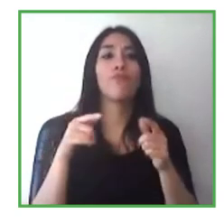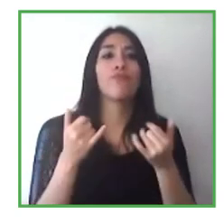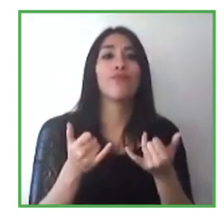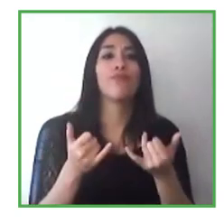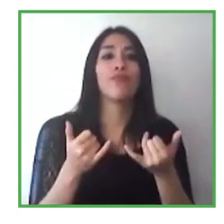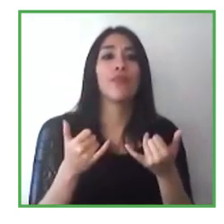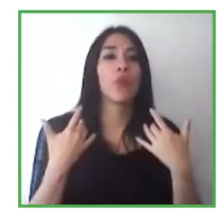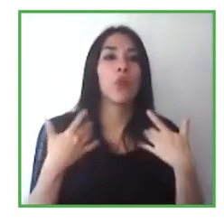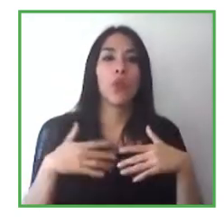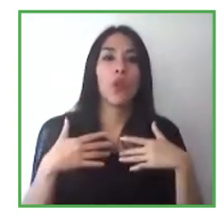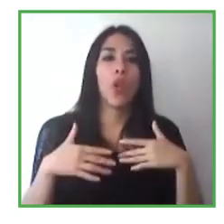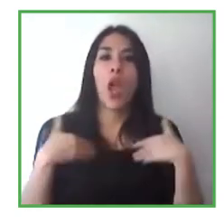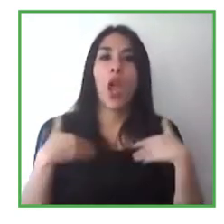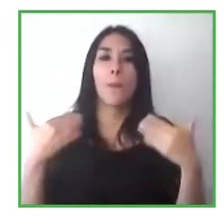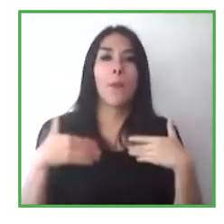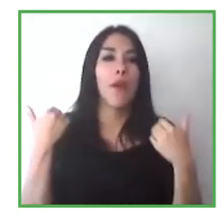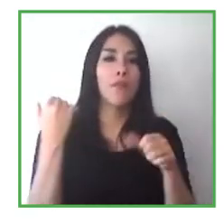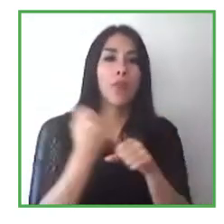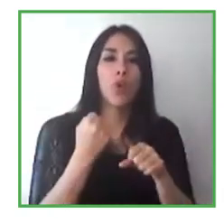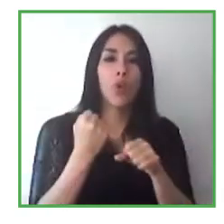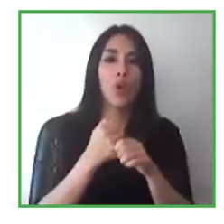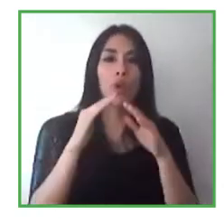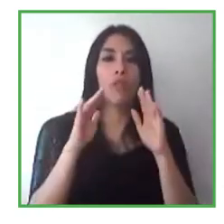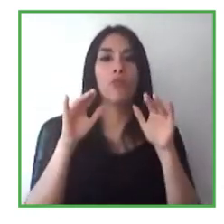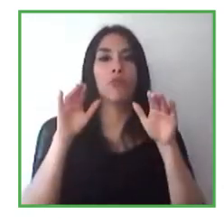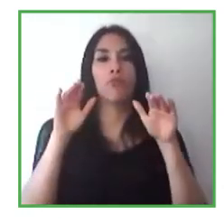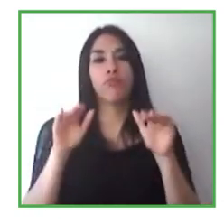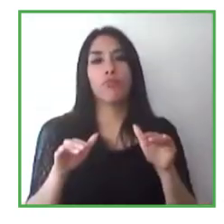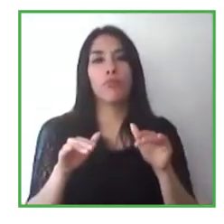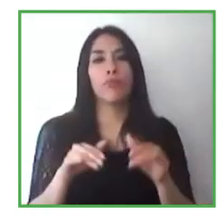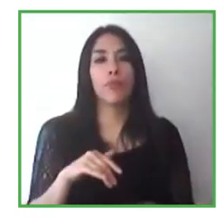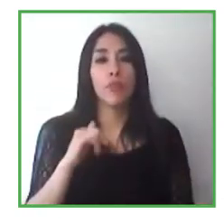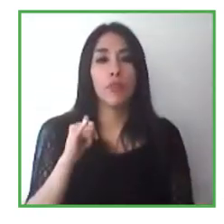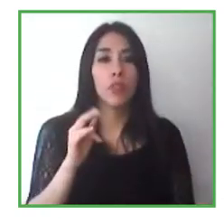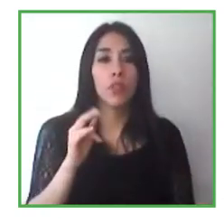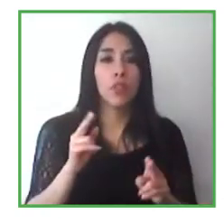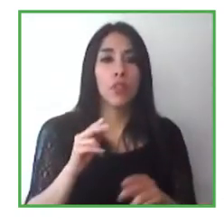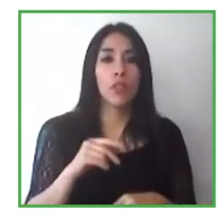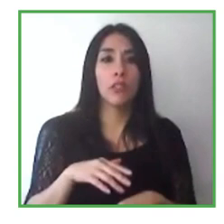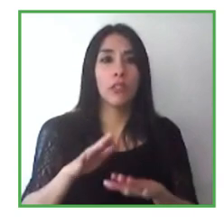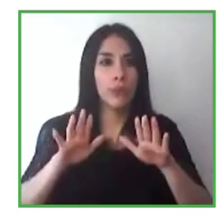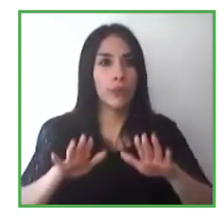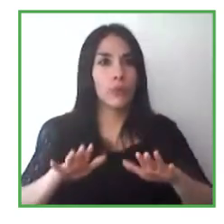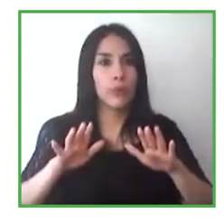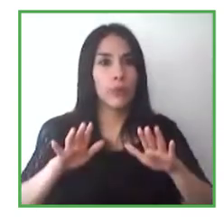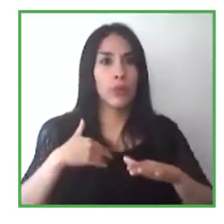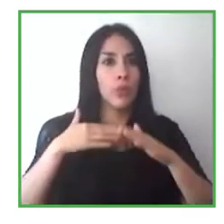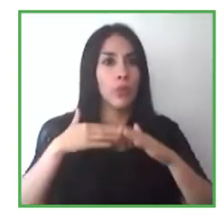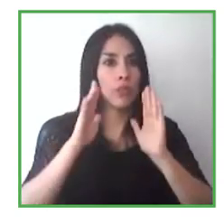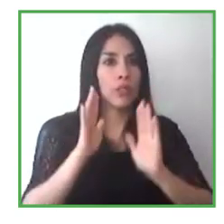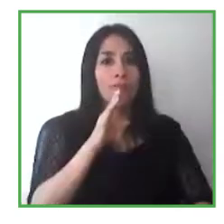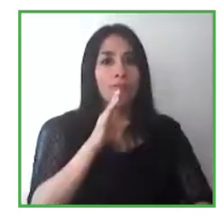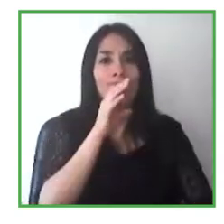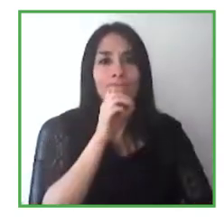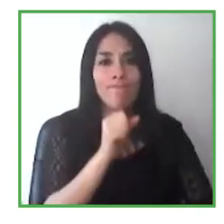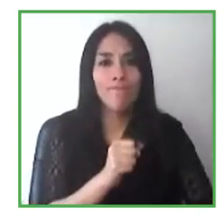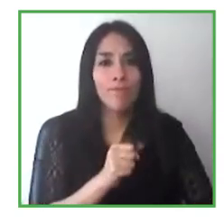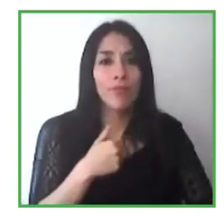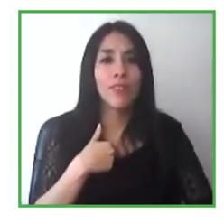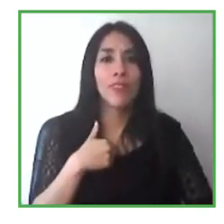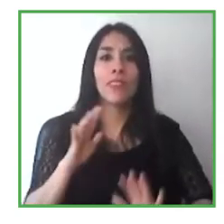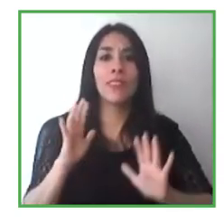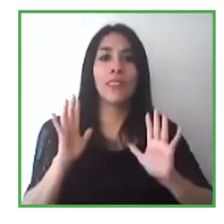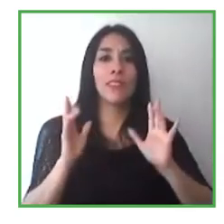hope that they can stay home for a long time. And because the commuting causes a lot of stress.